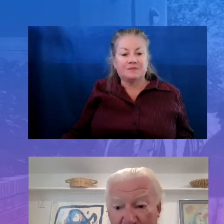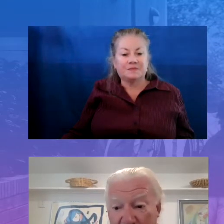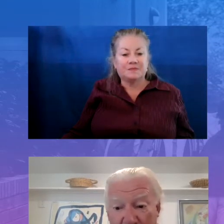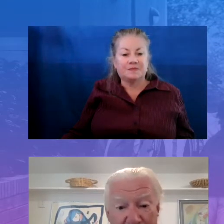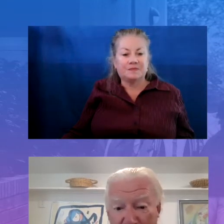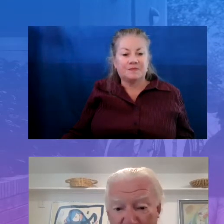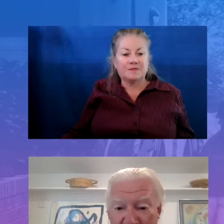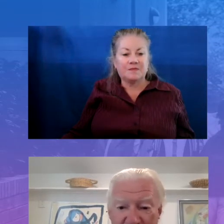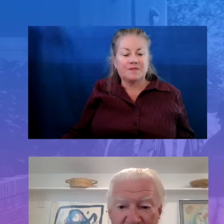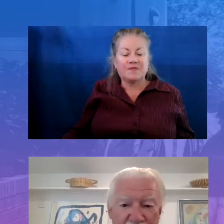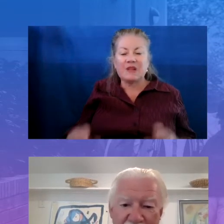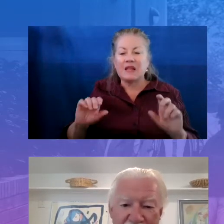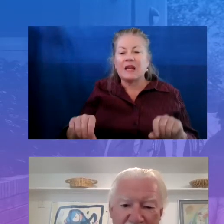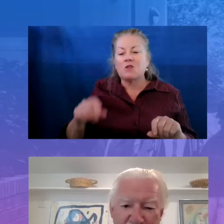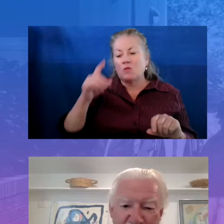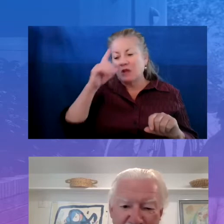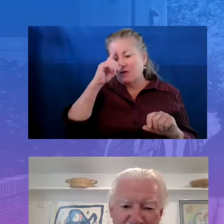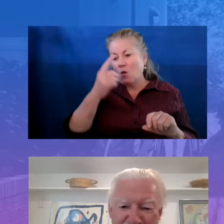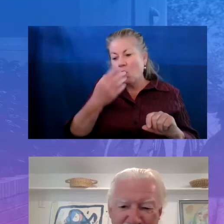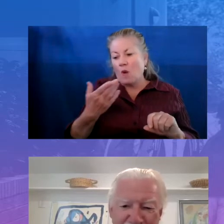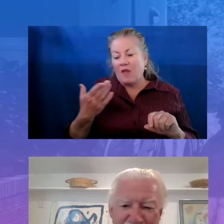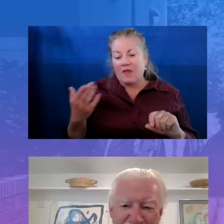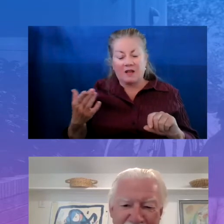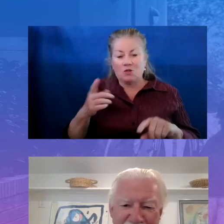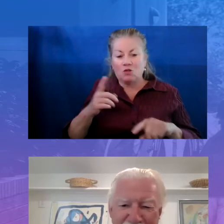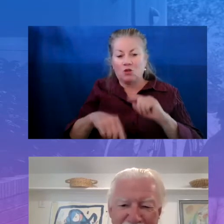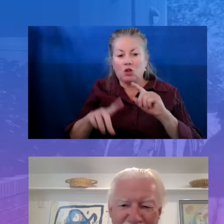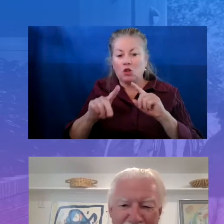well or at all if you hadn't had your partnership?